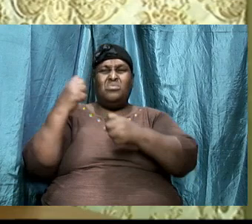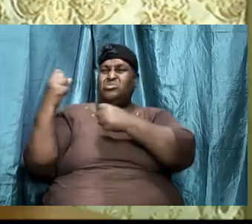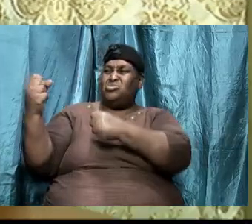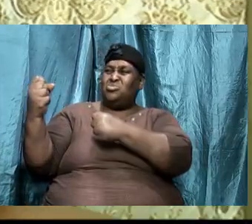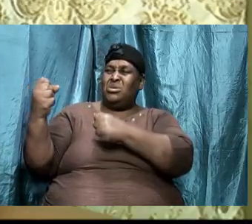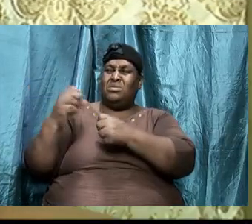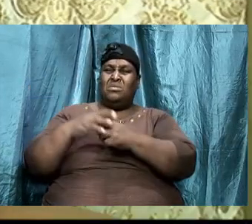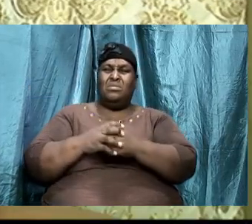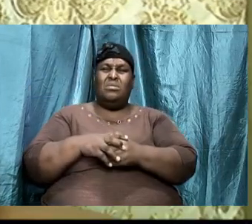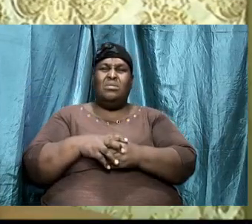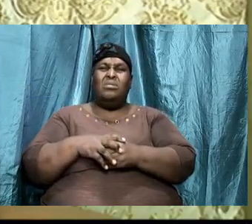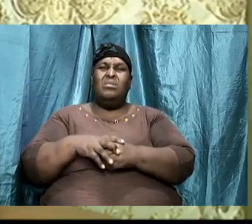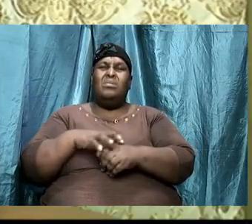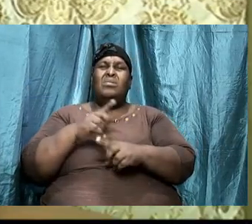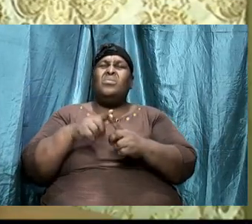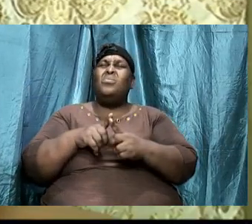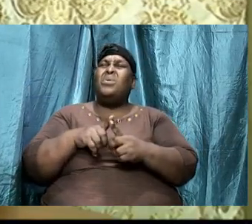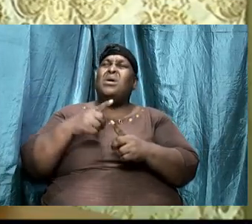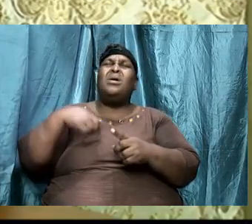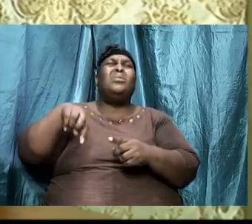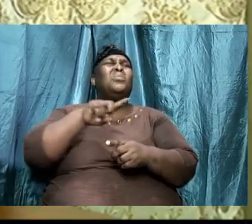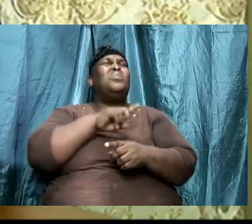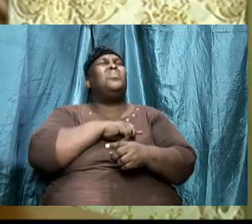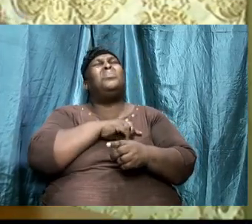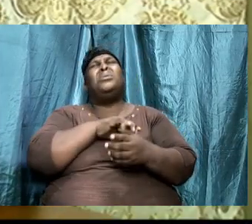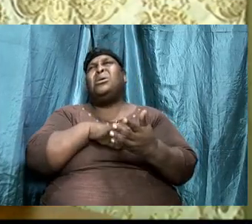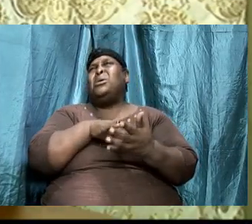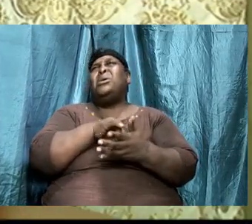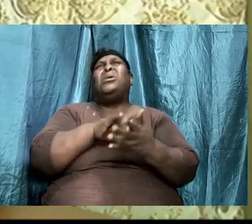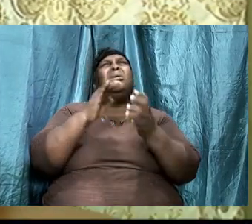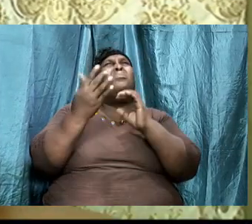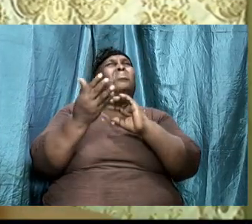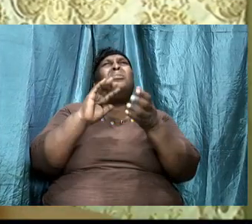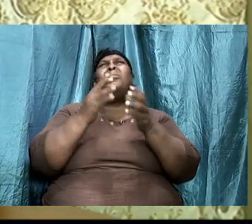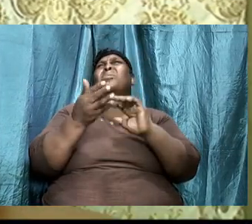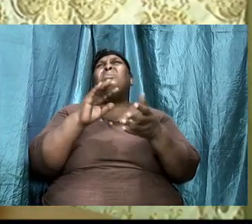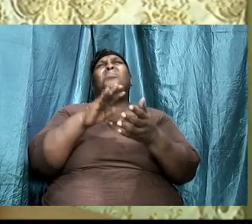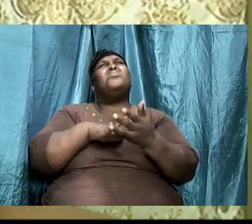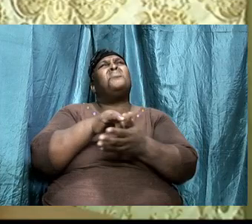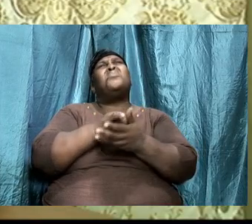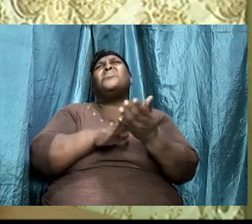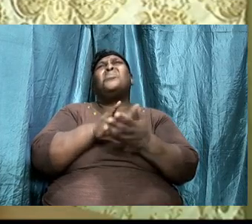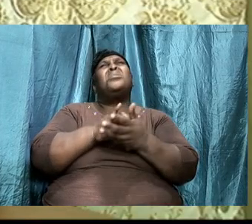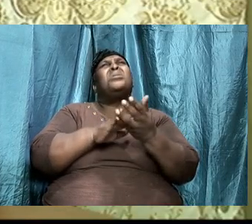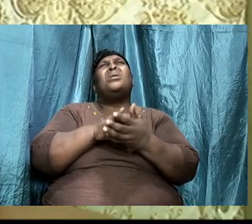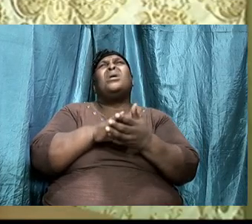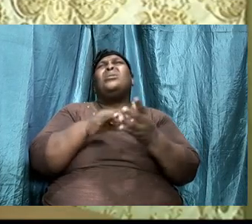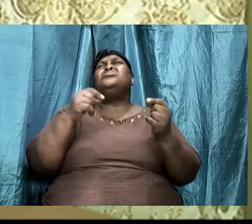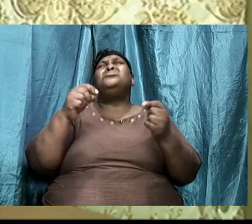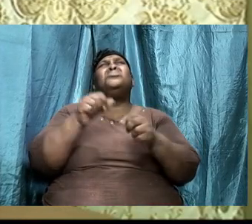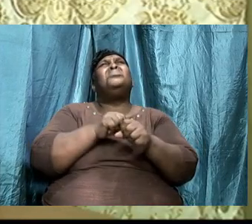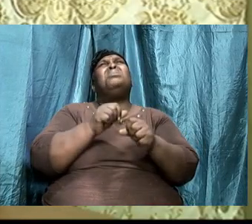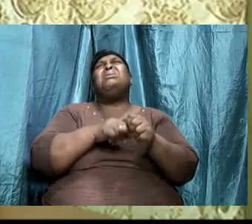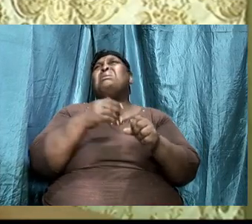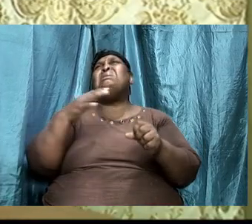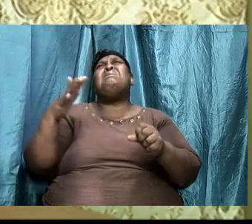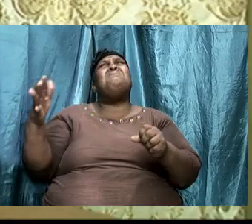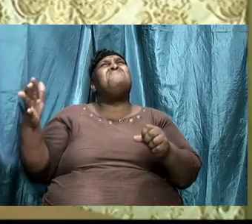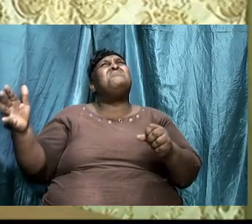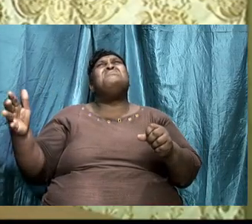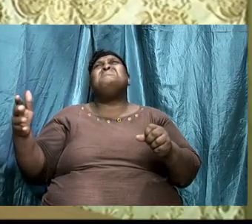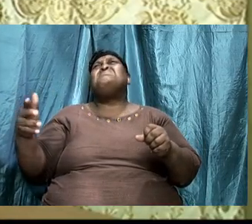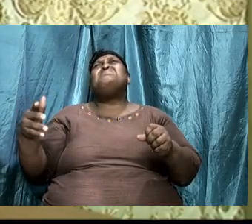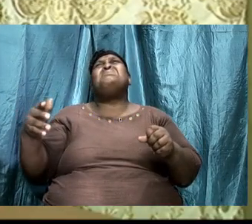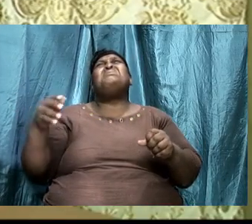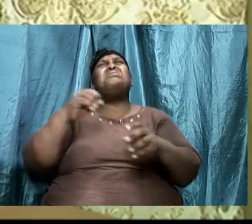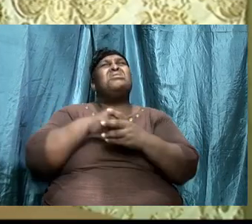but when we become weak when we do everything within our power and there is nothing more to do and we say God I turn it over